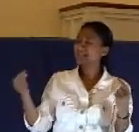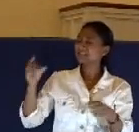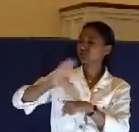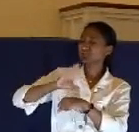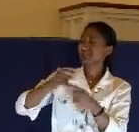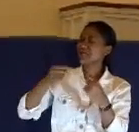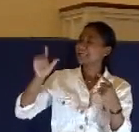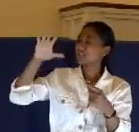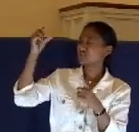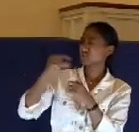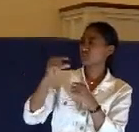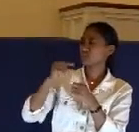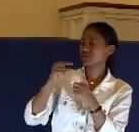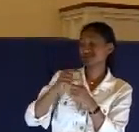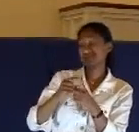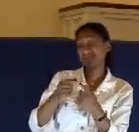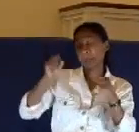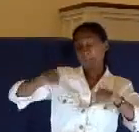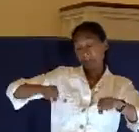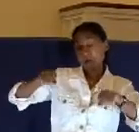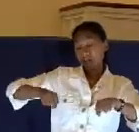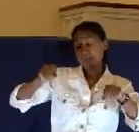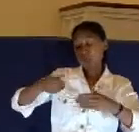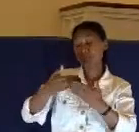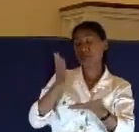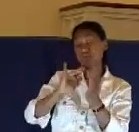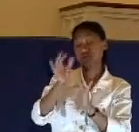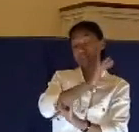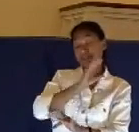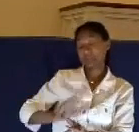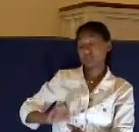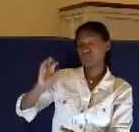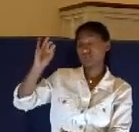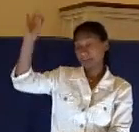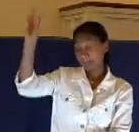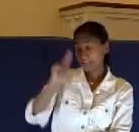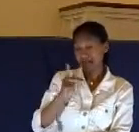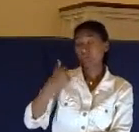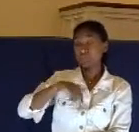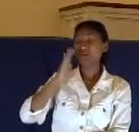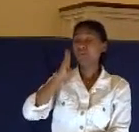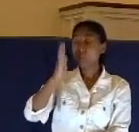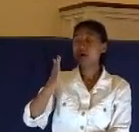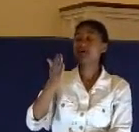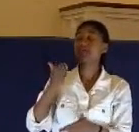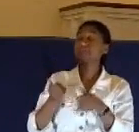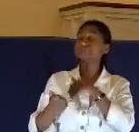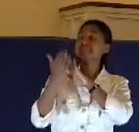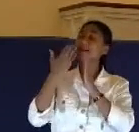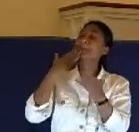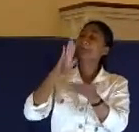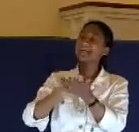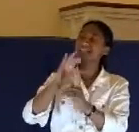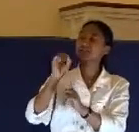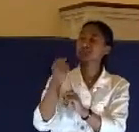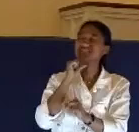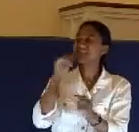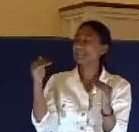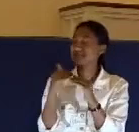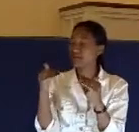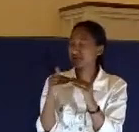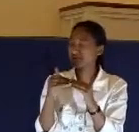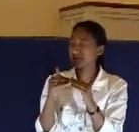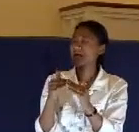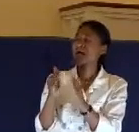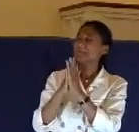of God. It's very likely that before our Lord comes again, we will face injustice. May we follow in the footsteps of